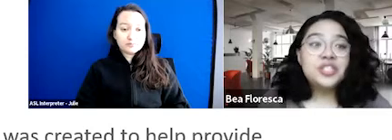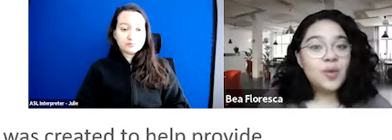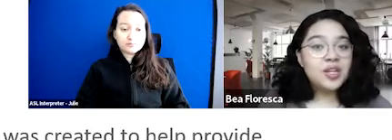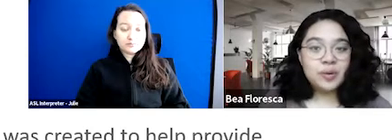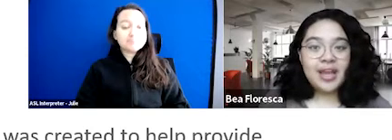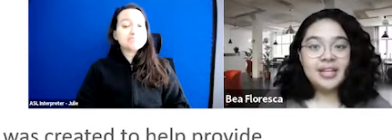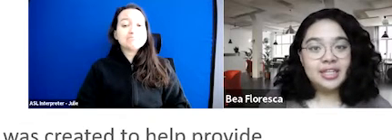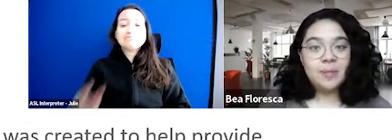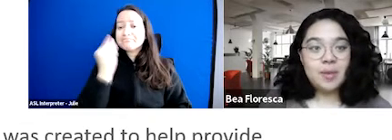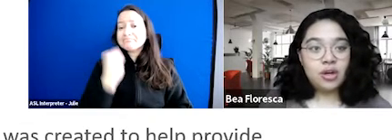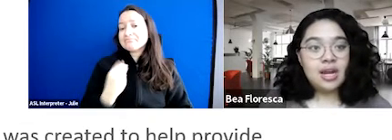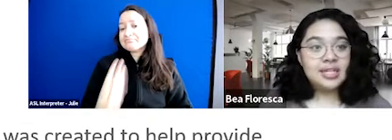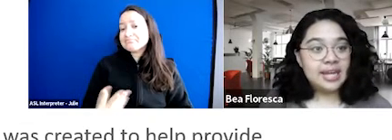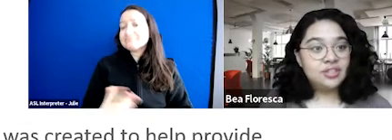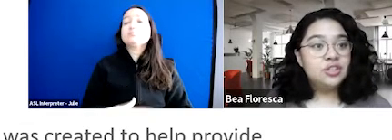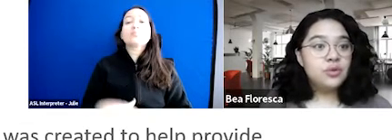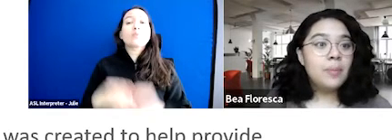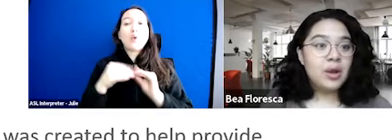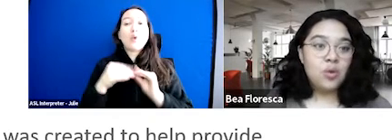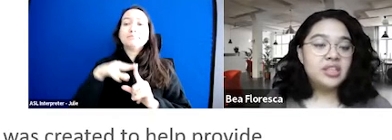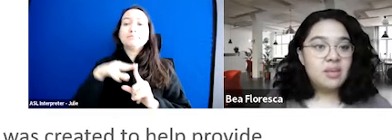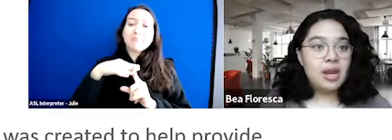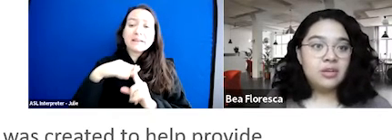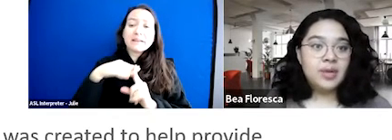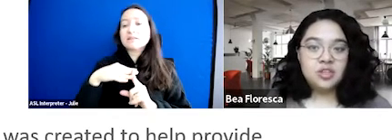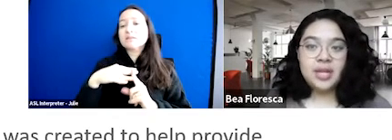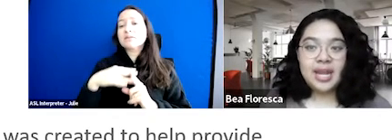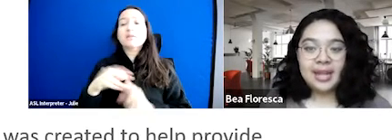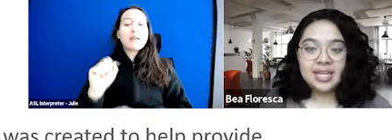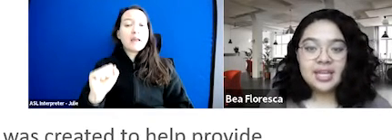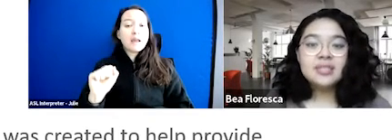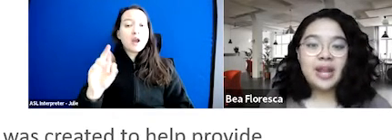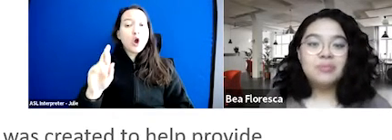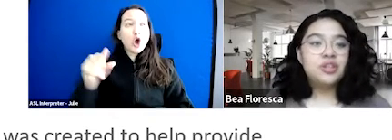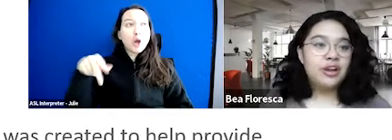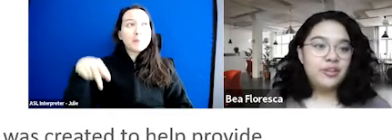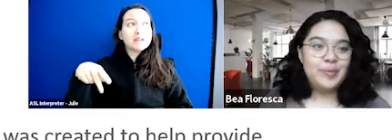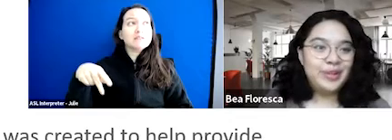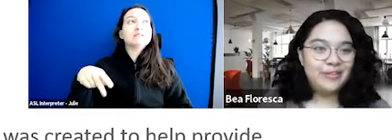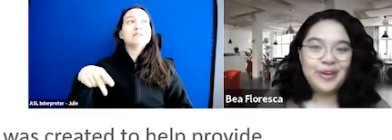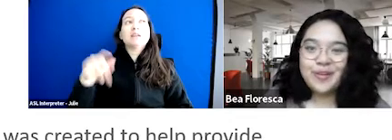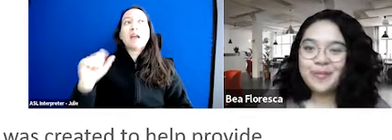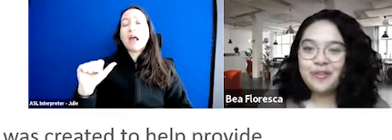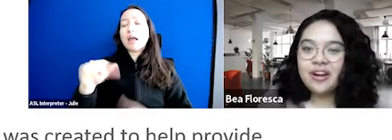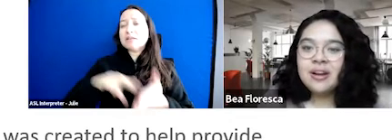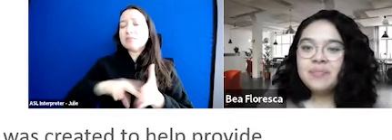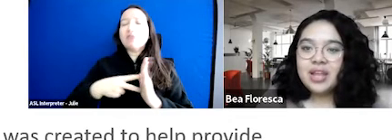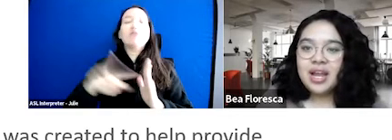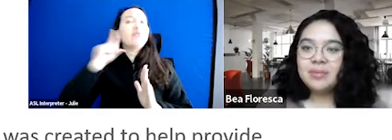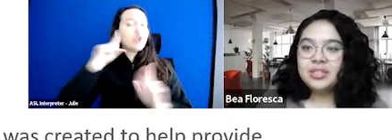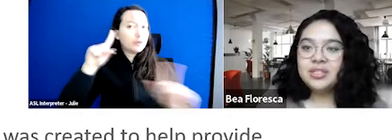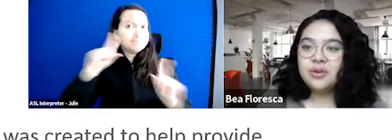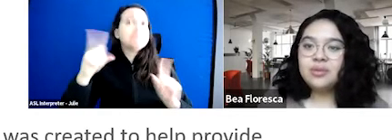So I just wanted to provide a little bit more context to about what the American Rescue Plan Act is, but I'm sure other people have heard of it before.